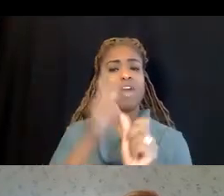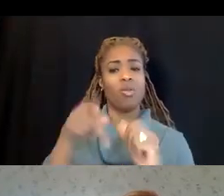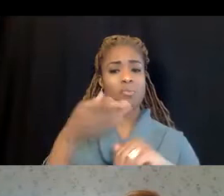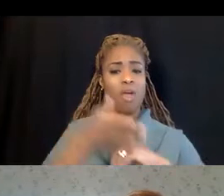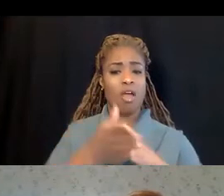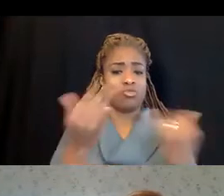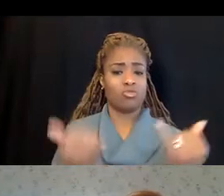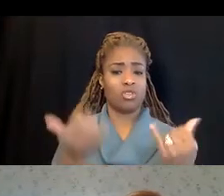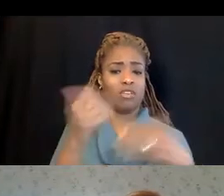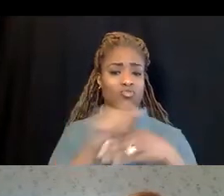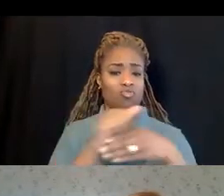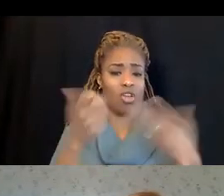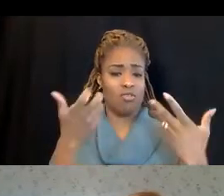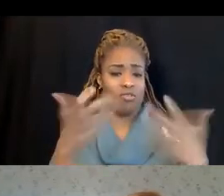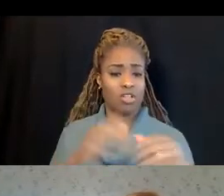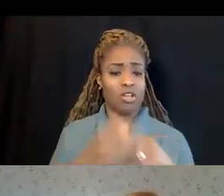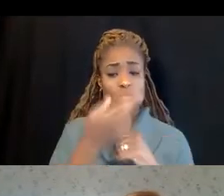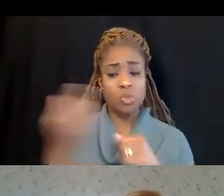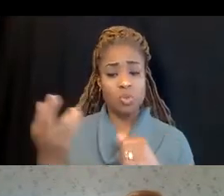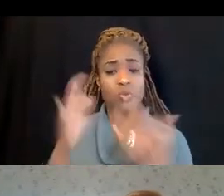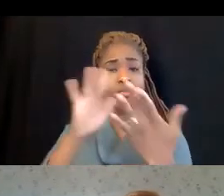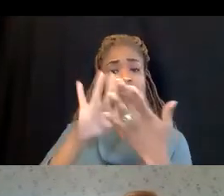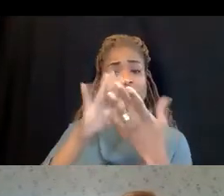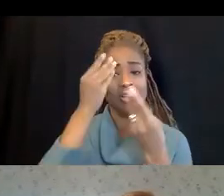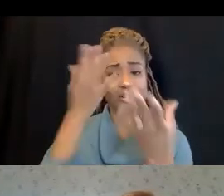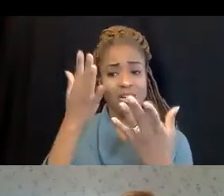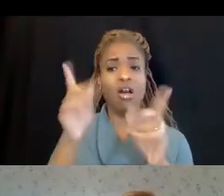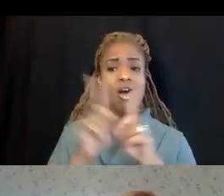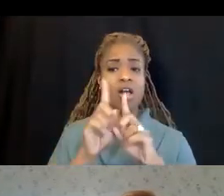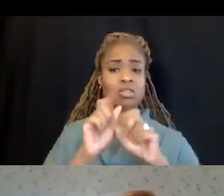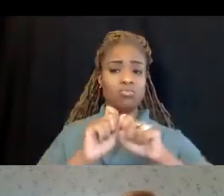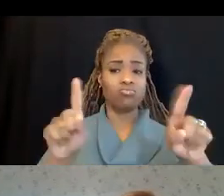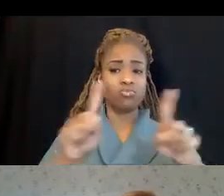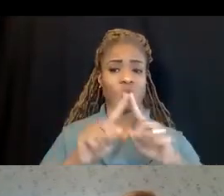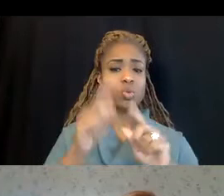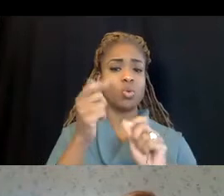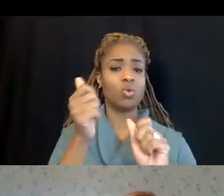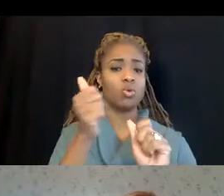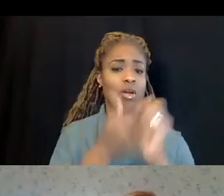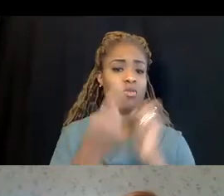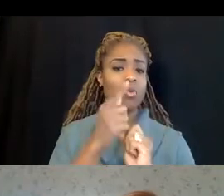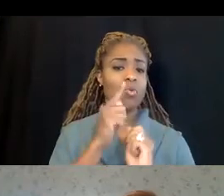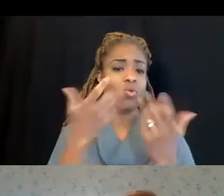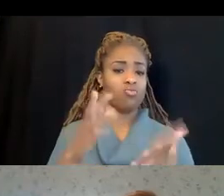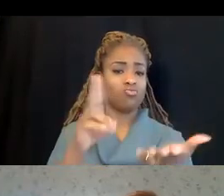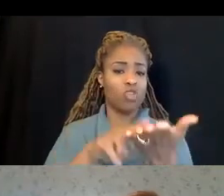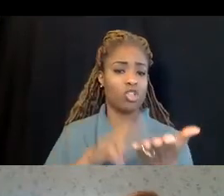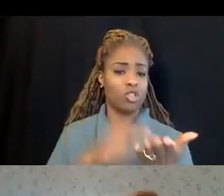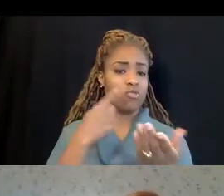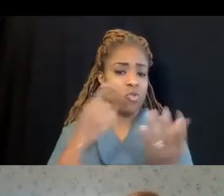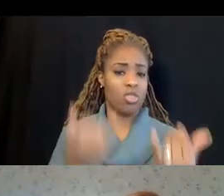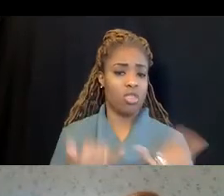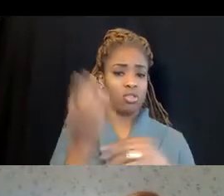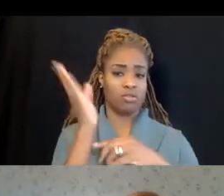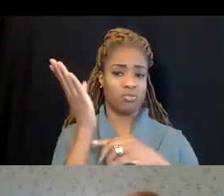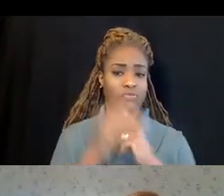Resources and contact information will also be sent to all registered attendees following the training.